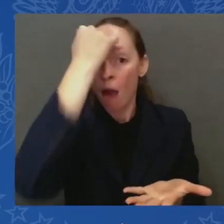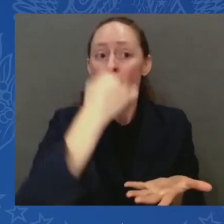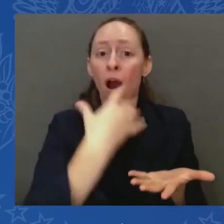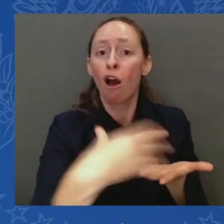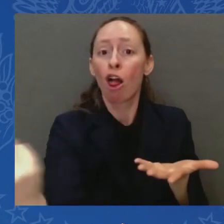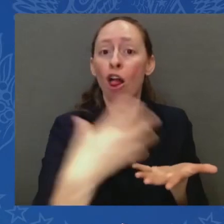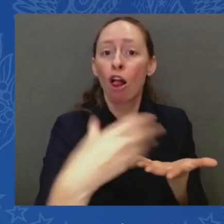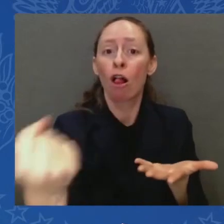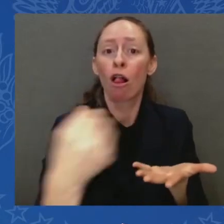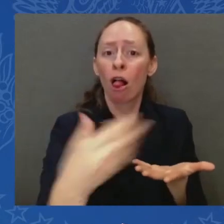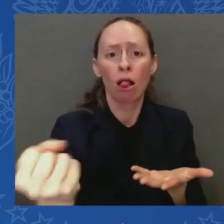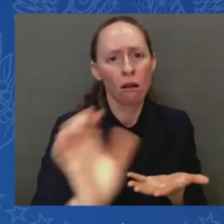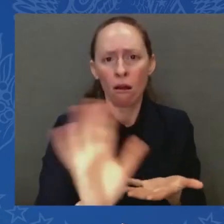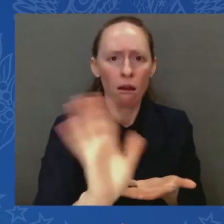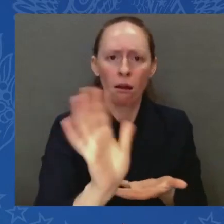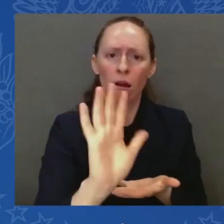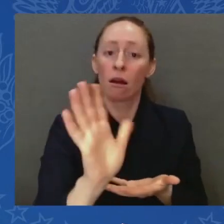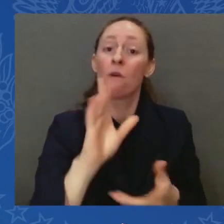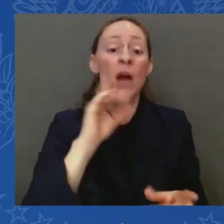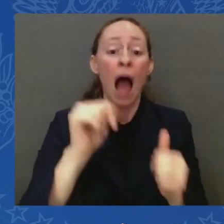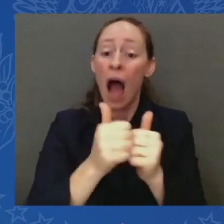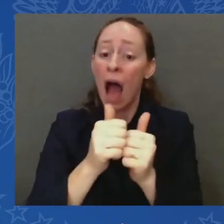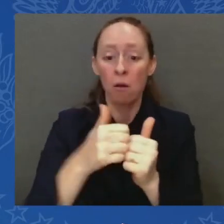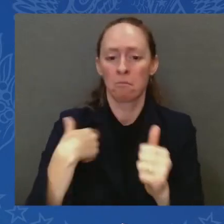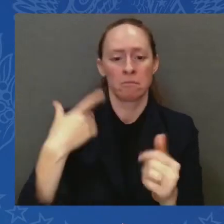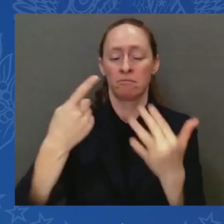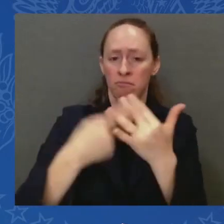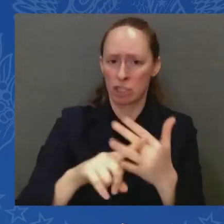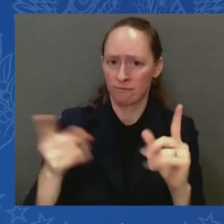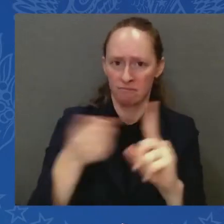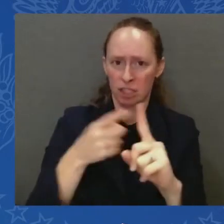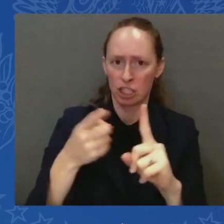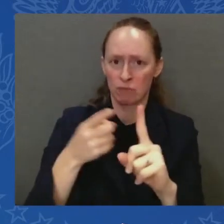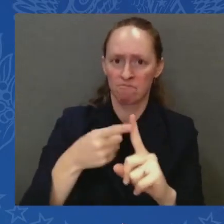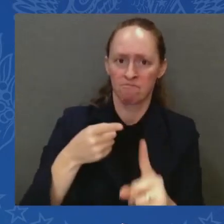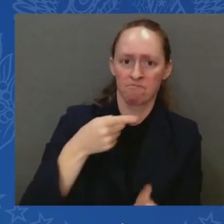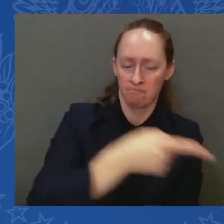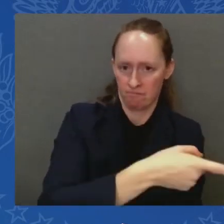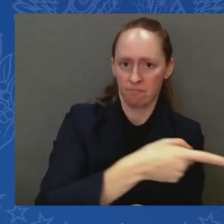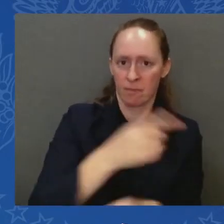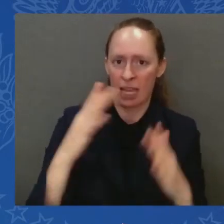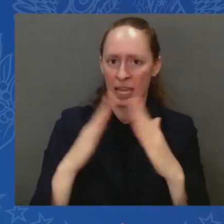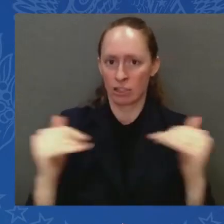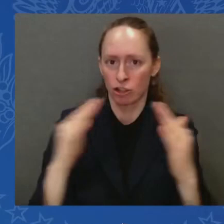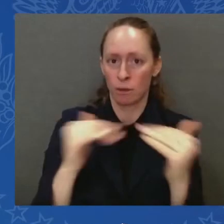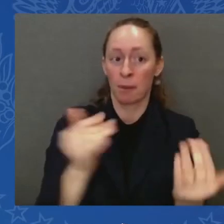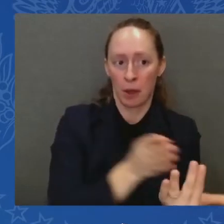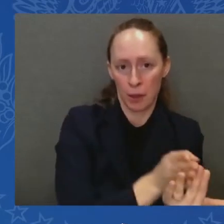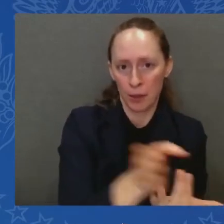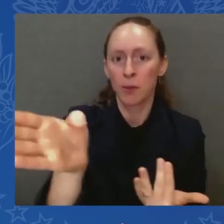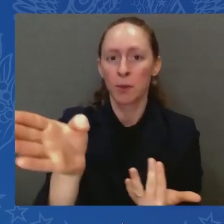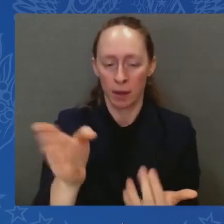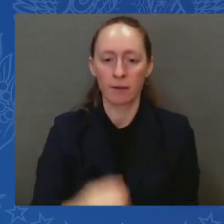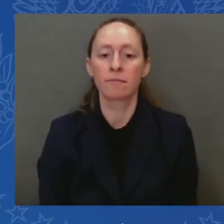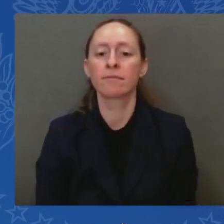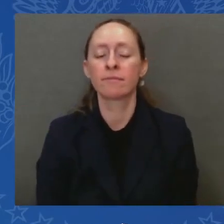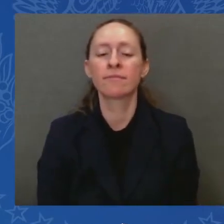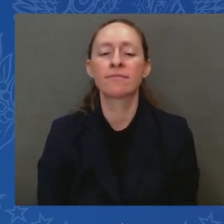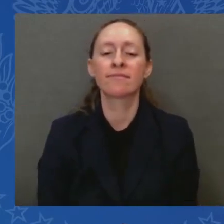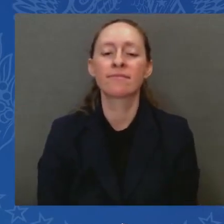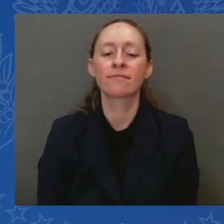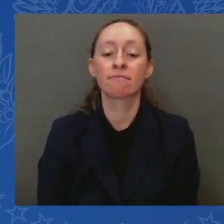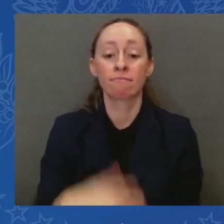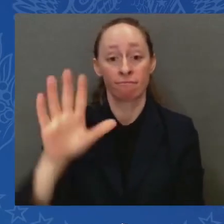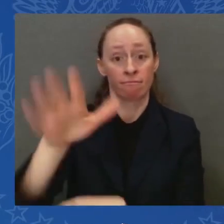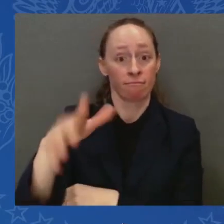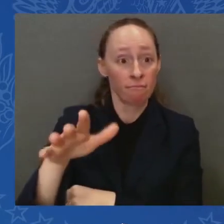If Hamas diverts or steals the assistance, they will have demonstrated once again that they have no concern for the welfare